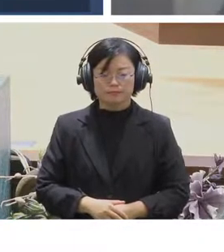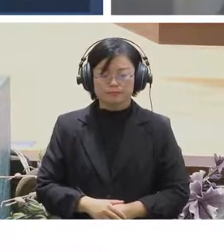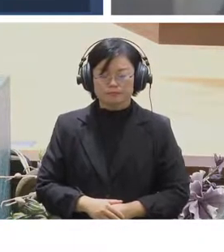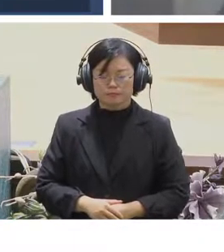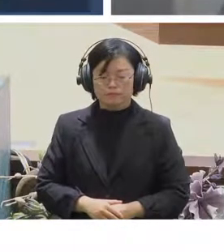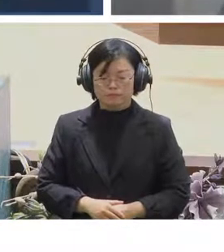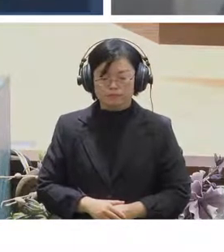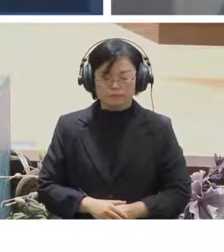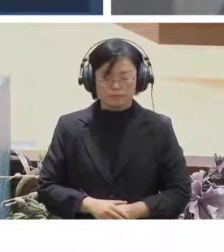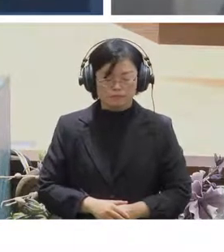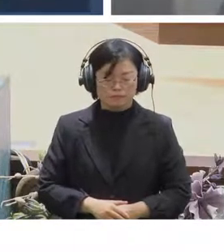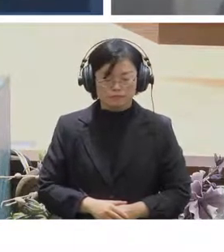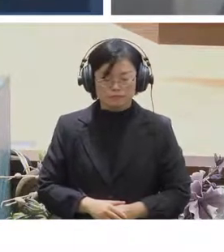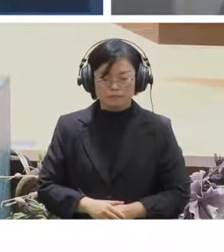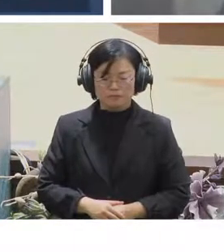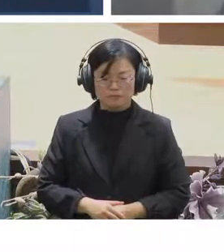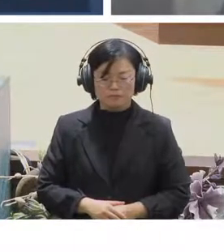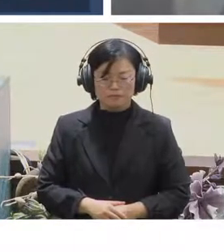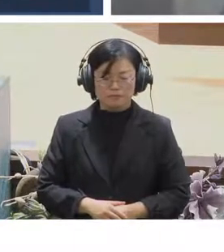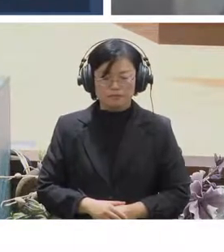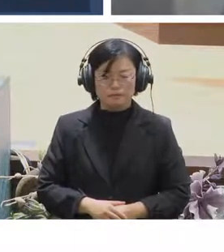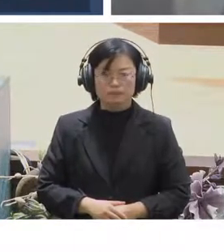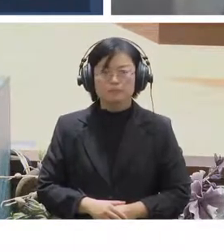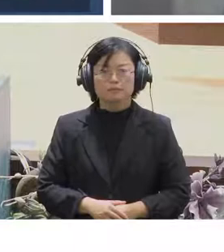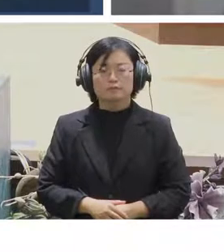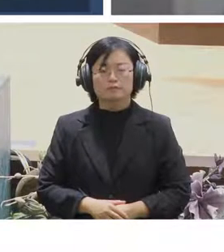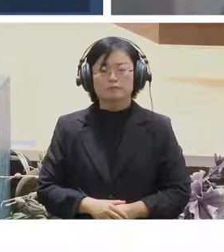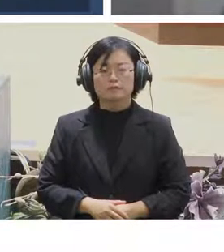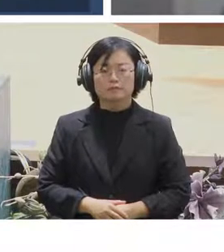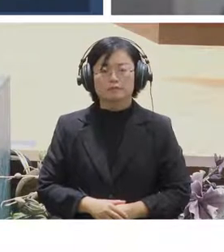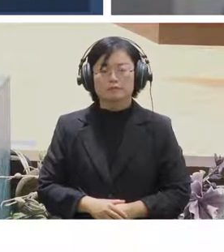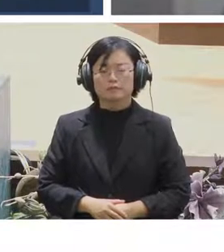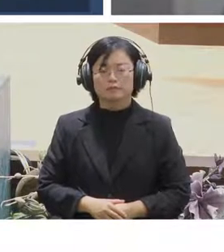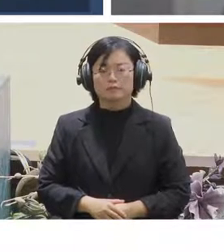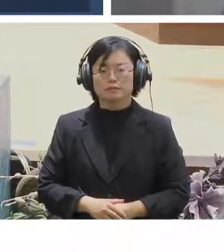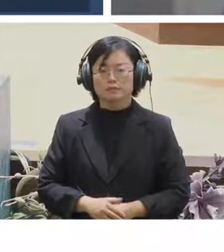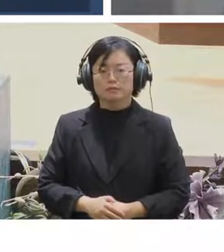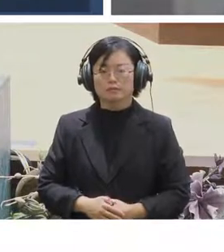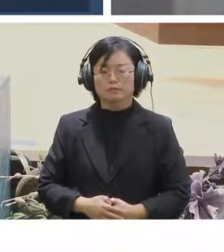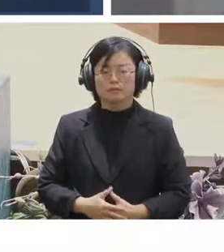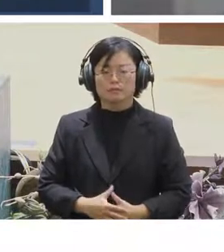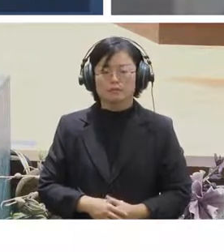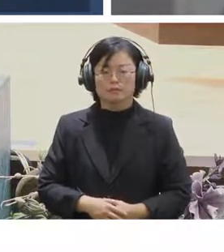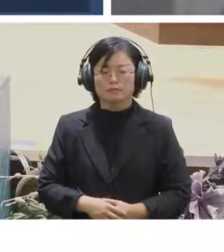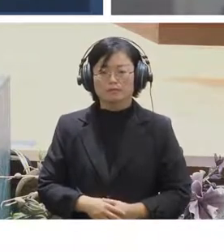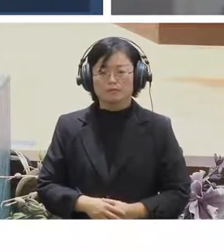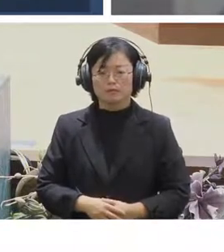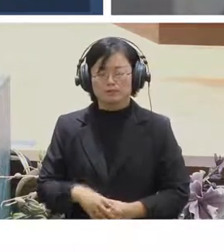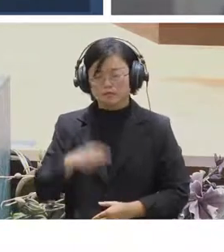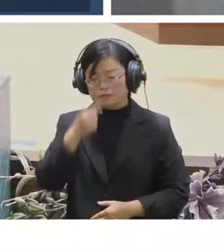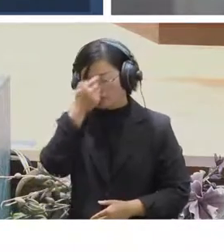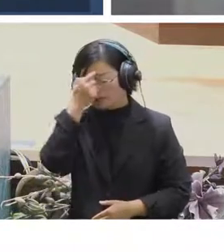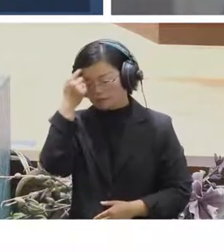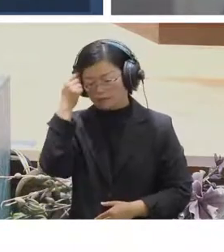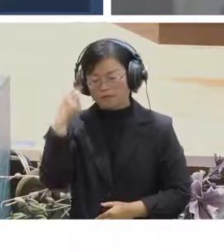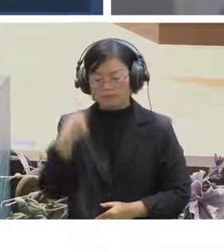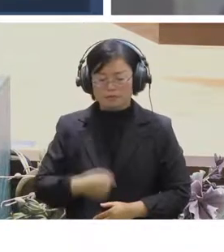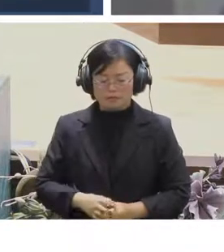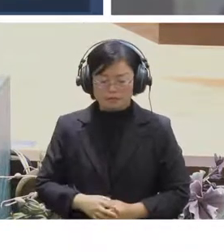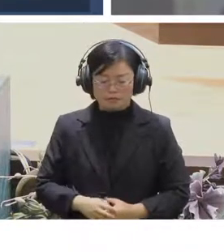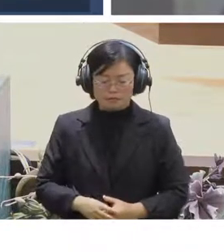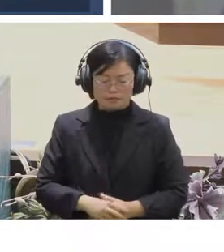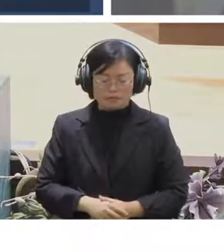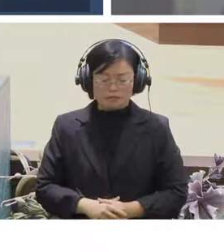and I try to get the dataand put it in the spreadsheetof the similar dataand republish